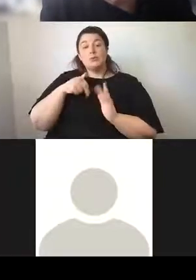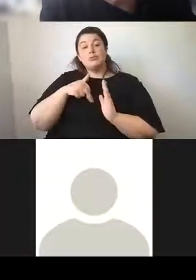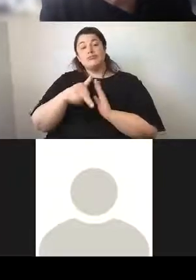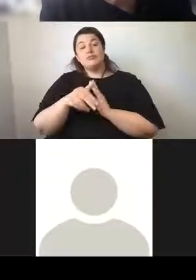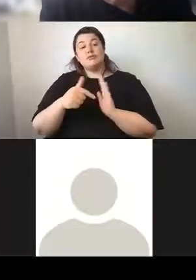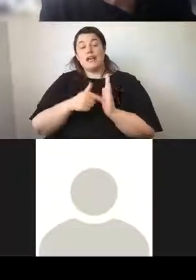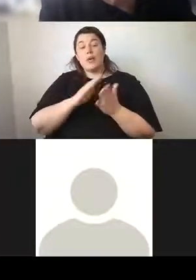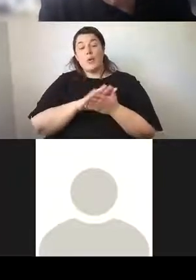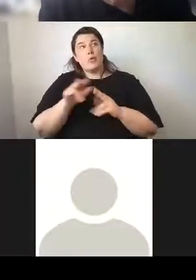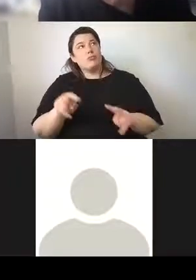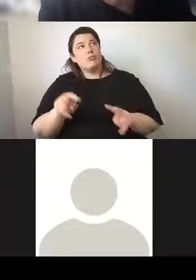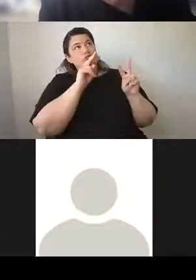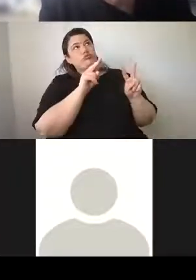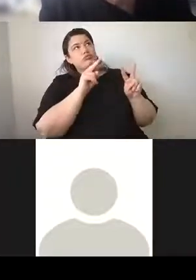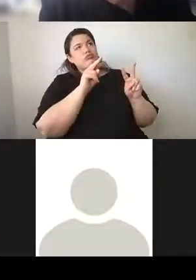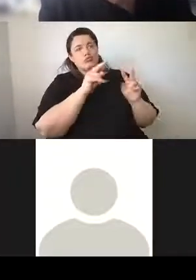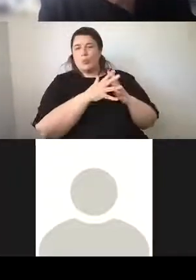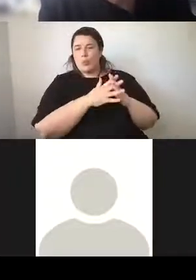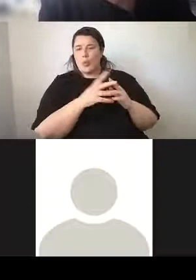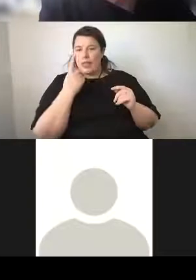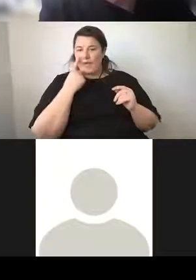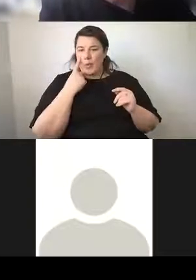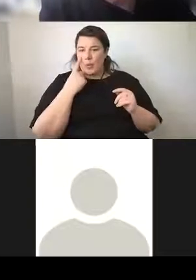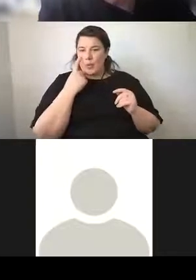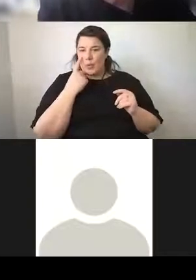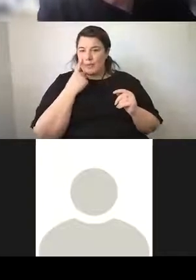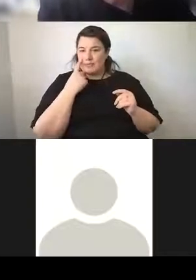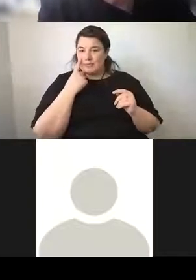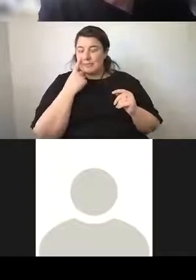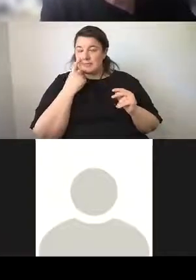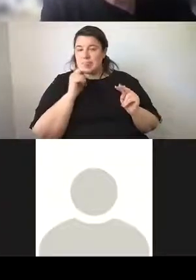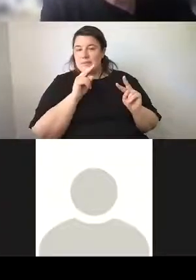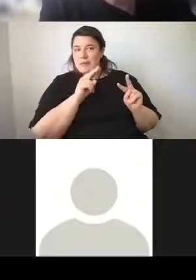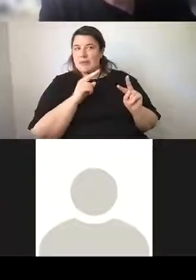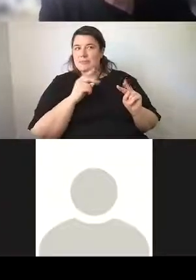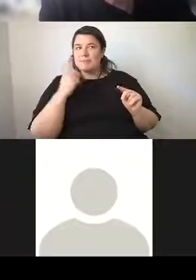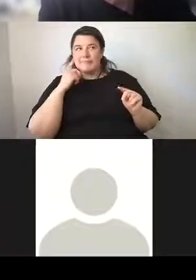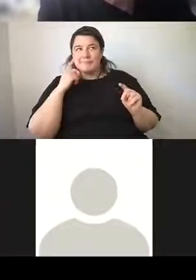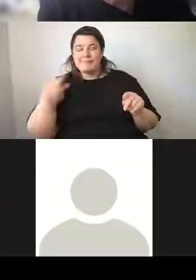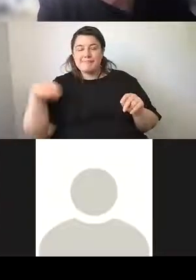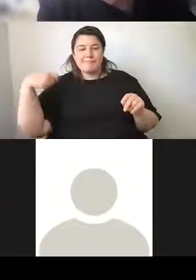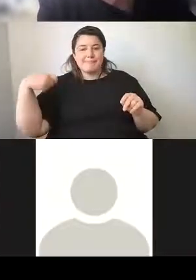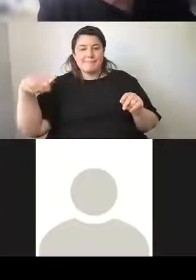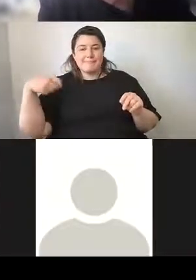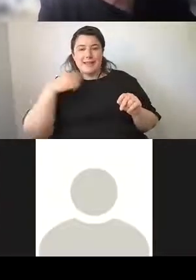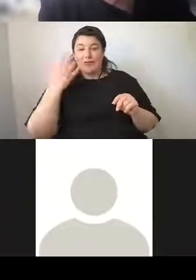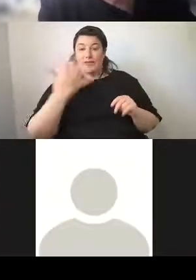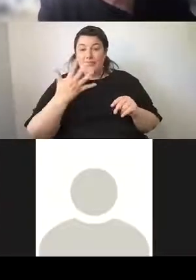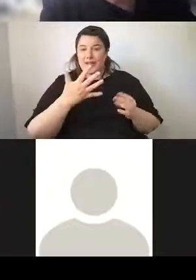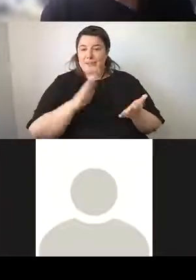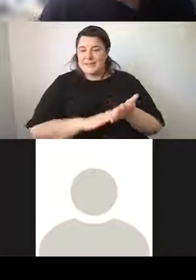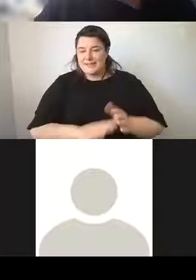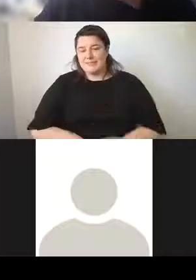hall, do look up and have a look at the clock and perhaps hang around for the Westminster chimes every 15 minutes.